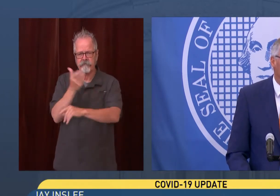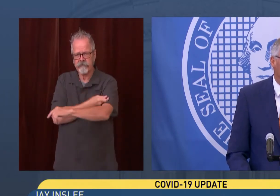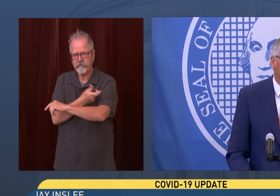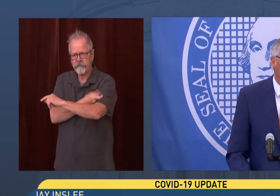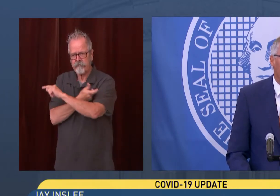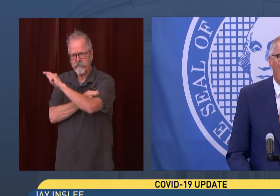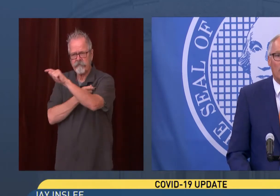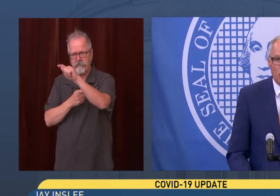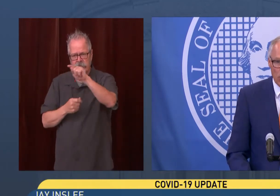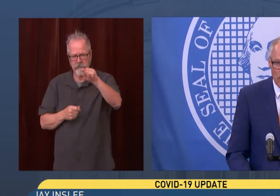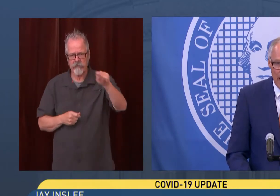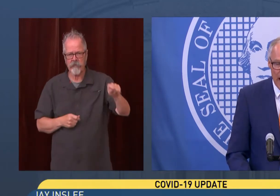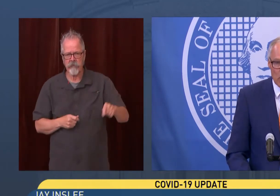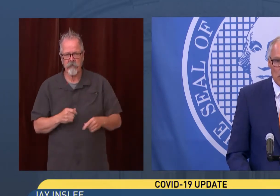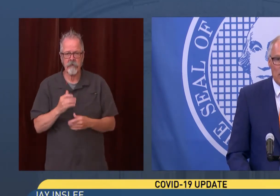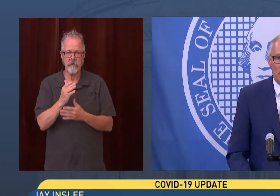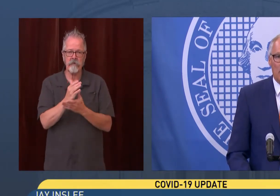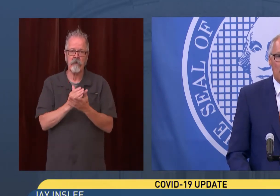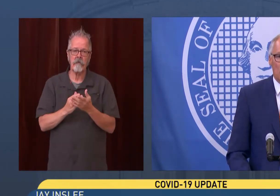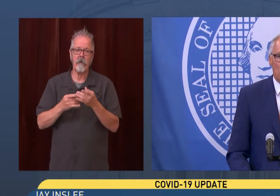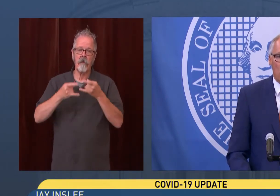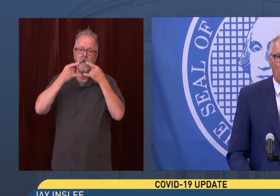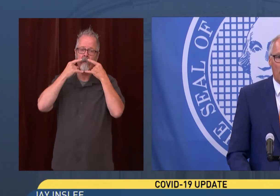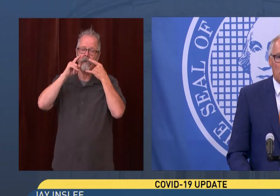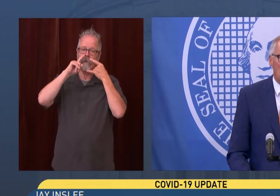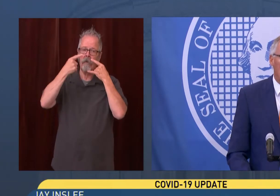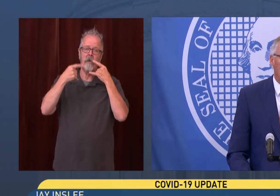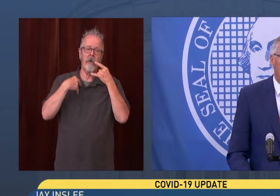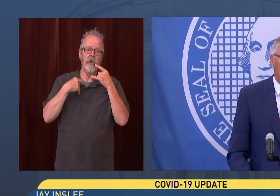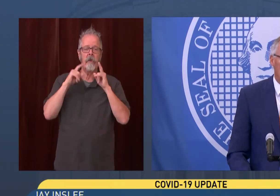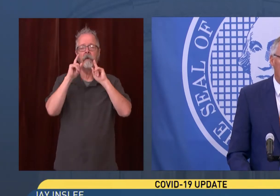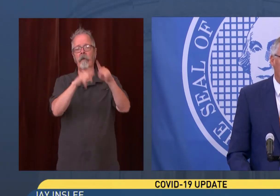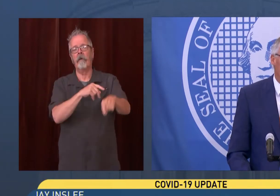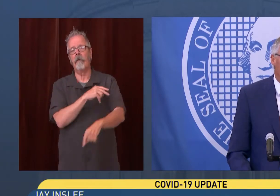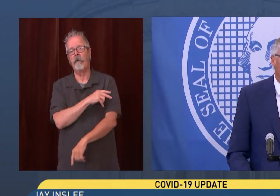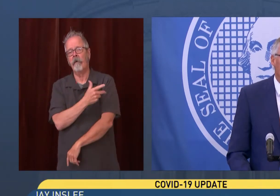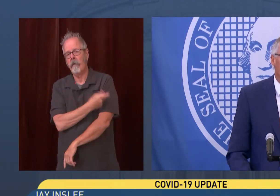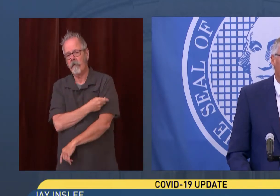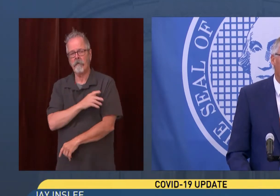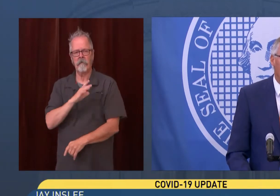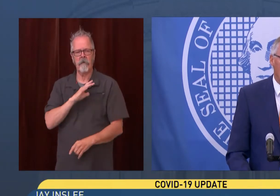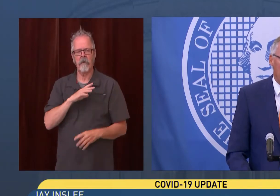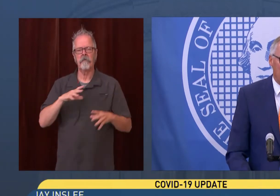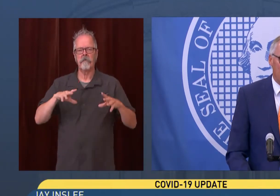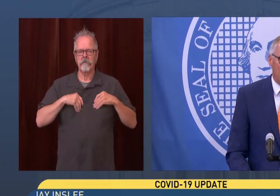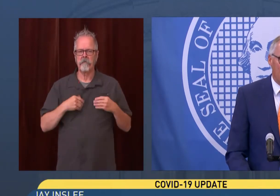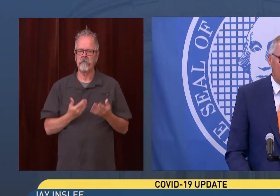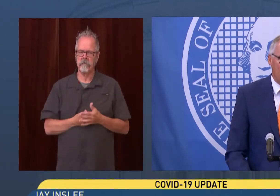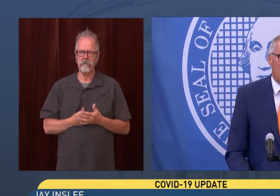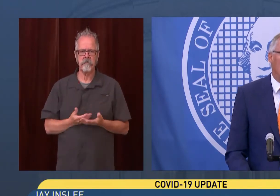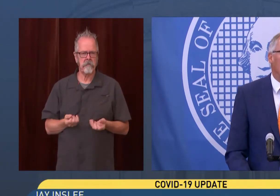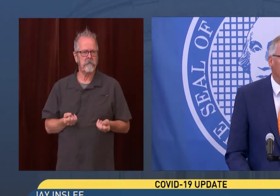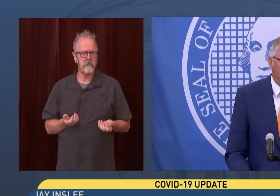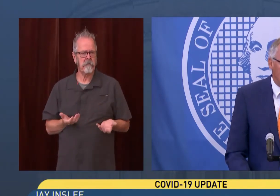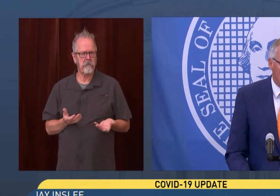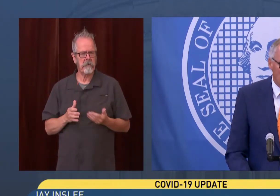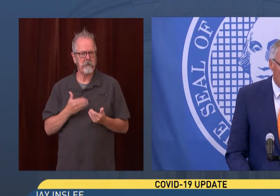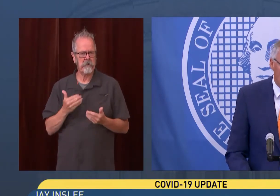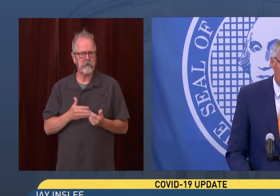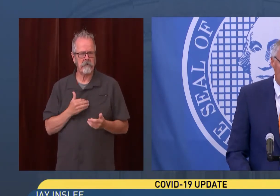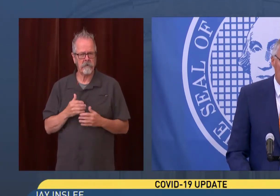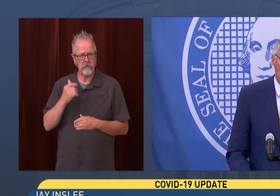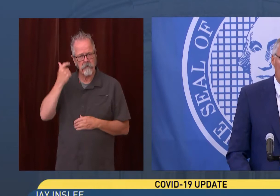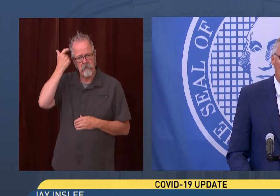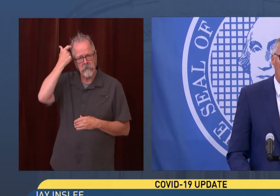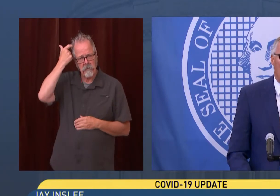vaccinated because they didn't want to wear a mask. We want in some, to the extent we can honor that, that benefit of